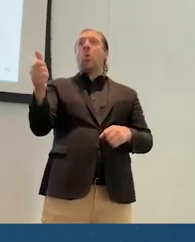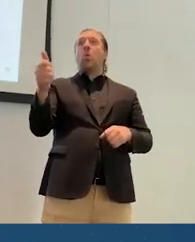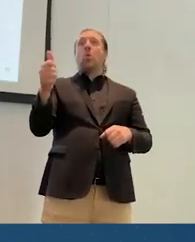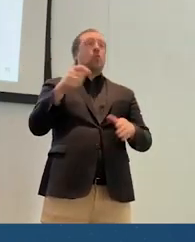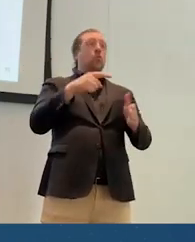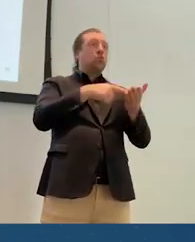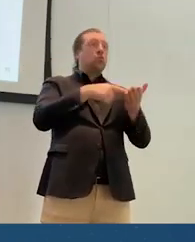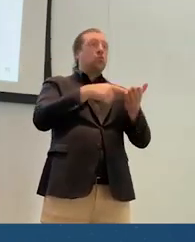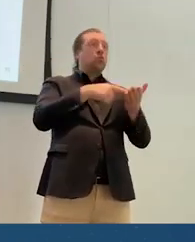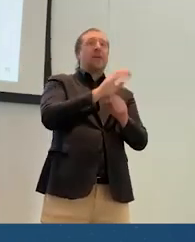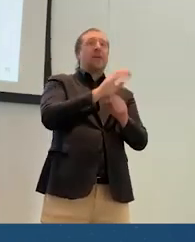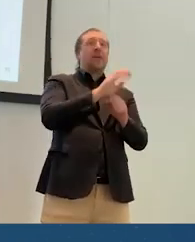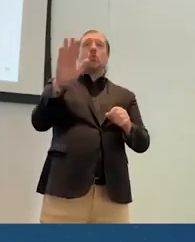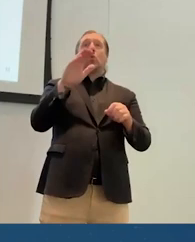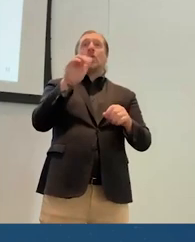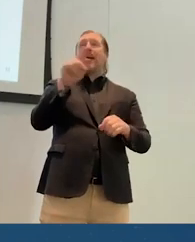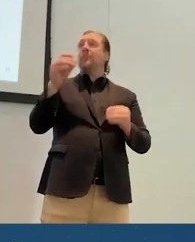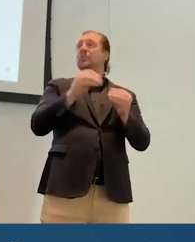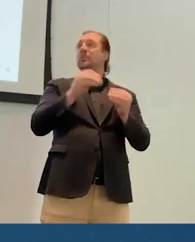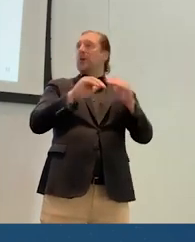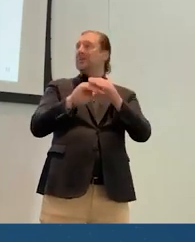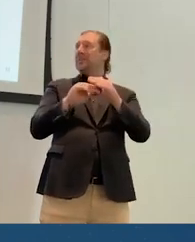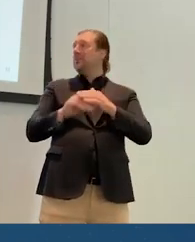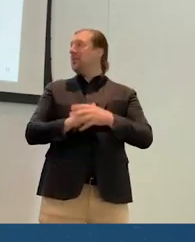research or making your applications accessible?